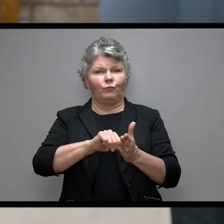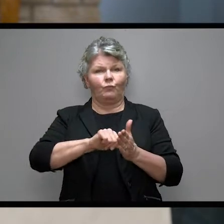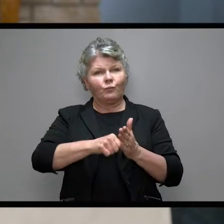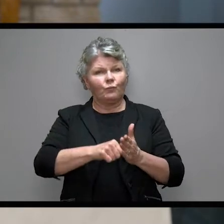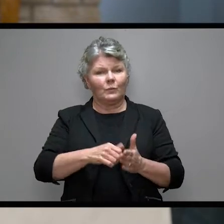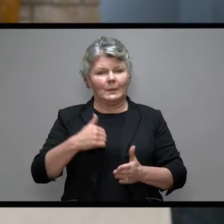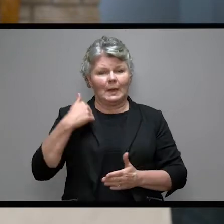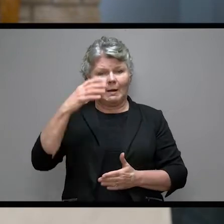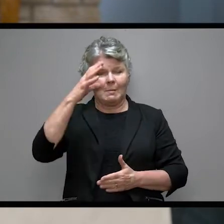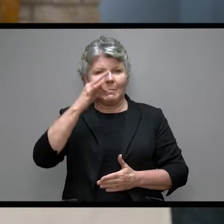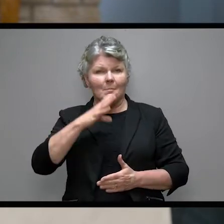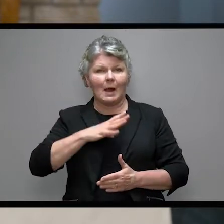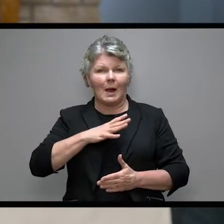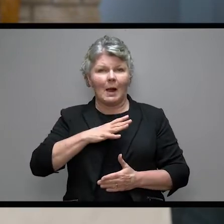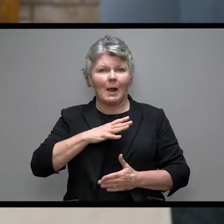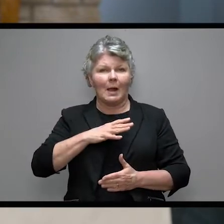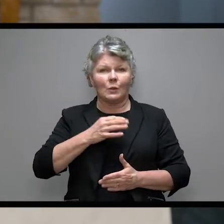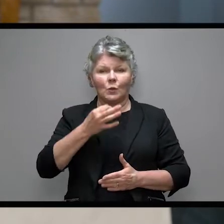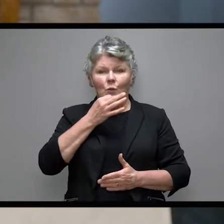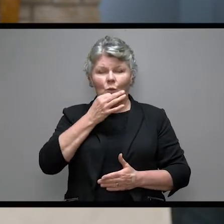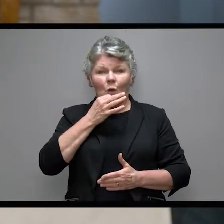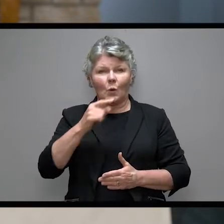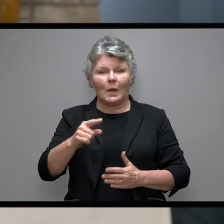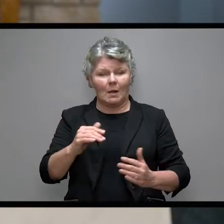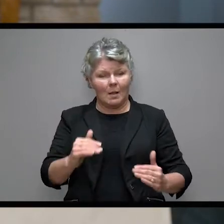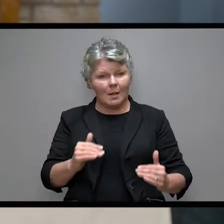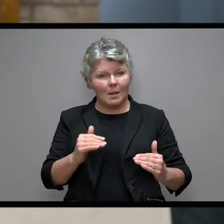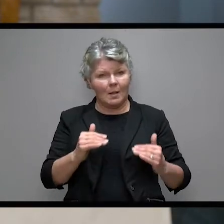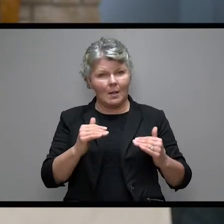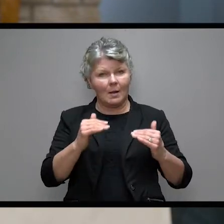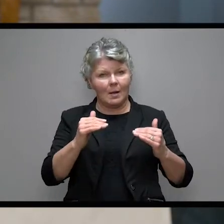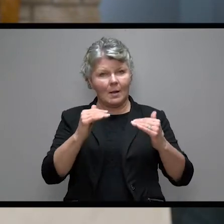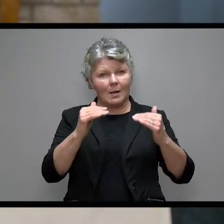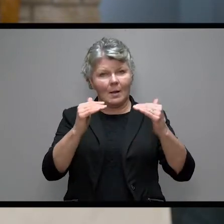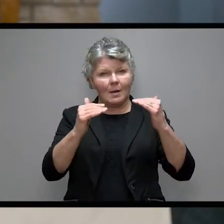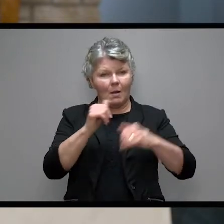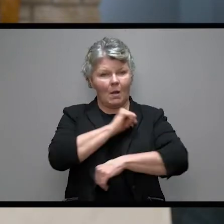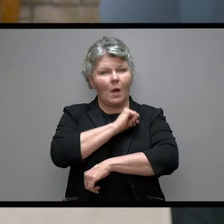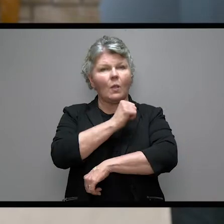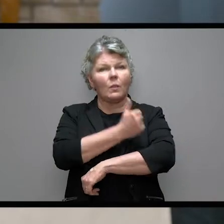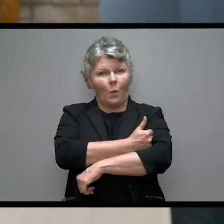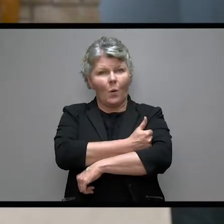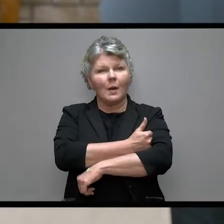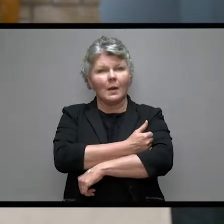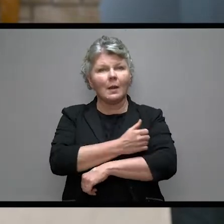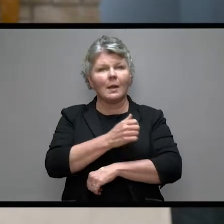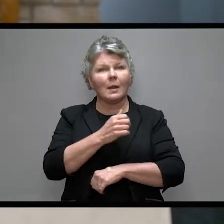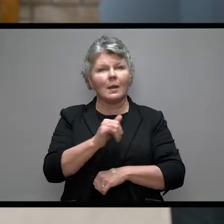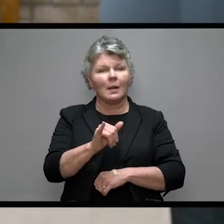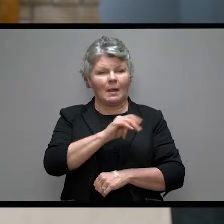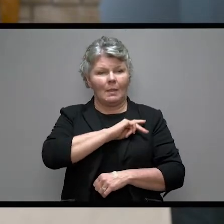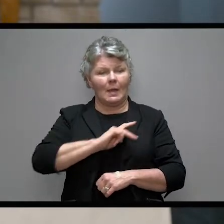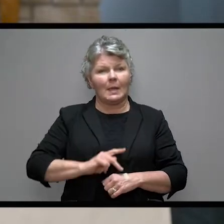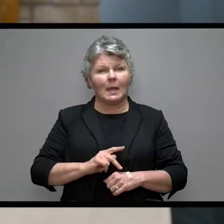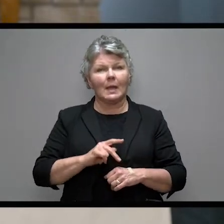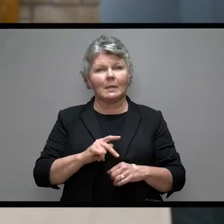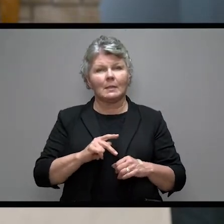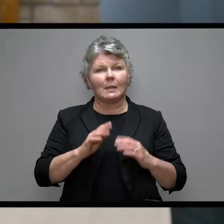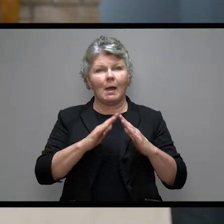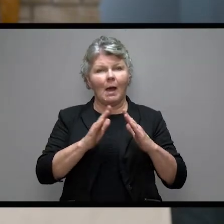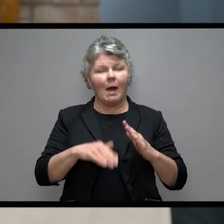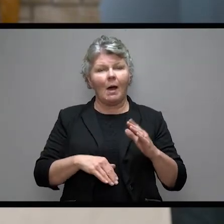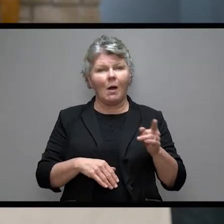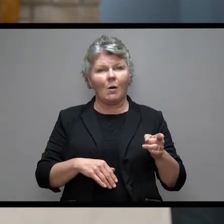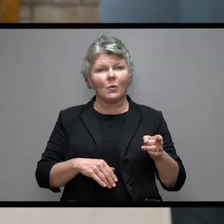man that he will soon ascend to a position of authority within Pharaoh's household. I mean, talk